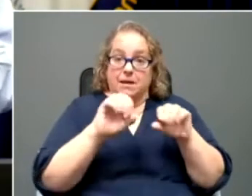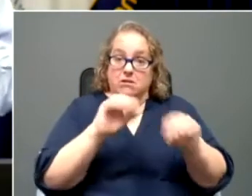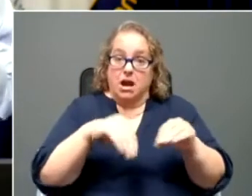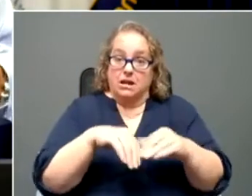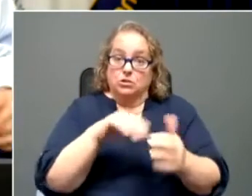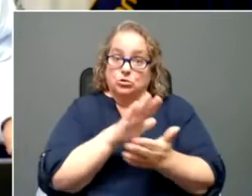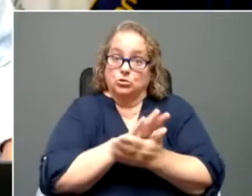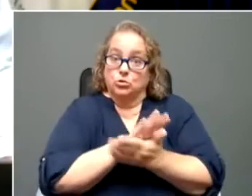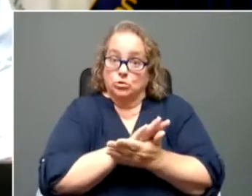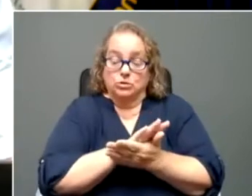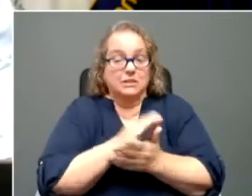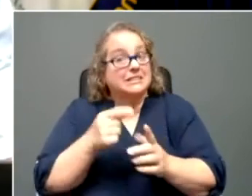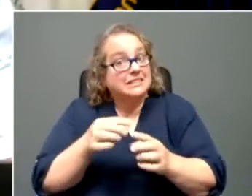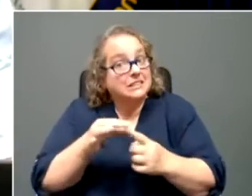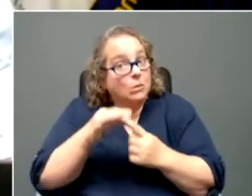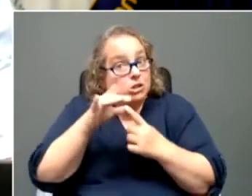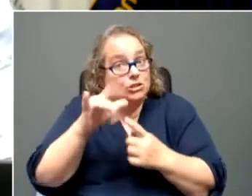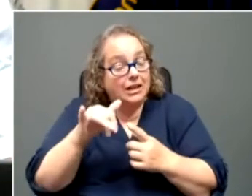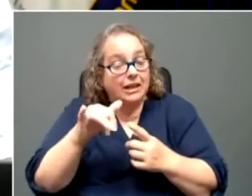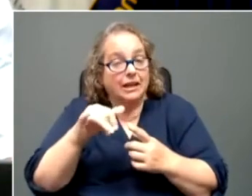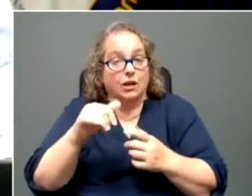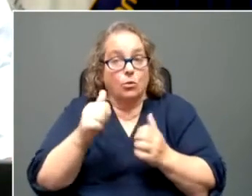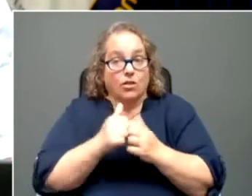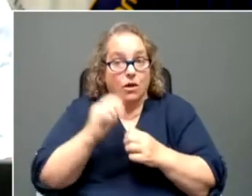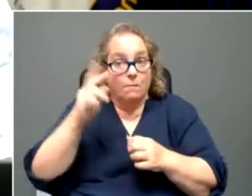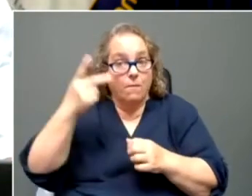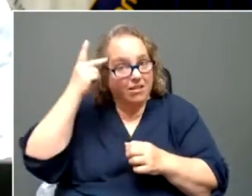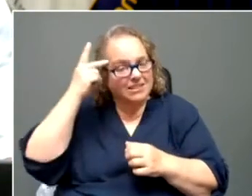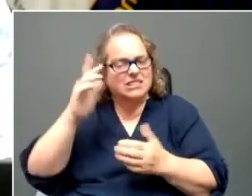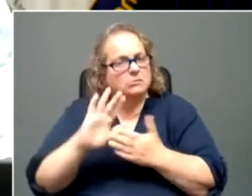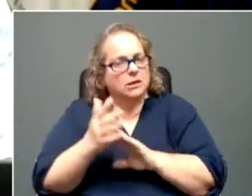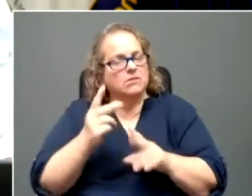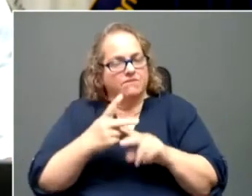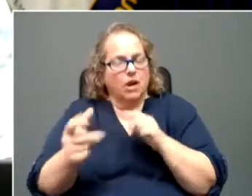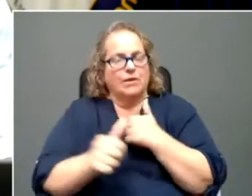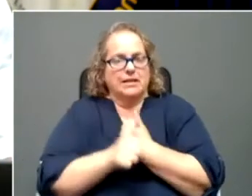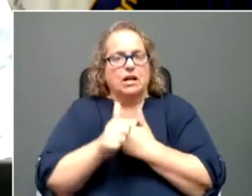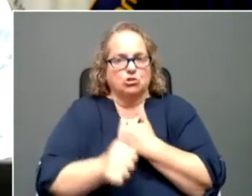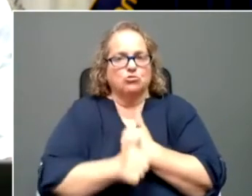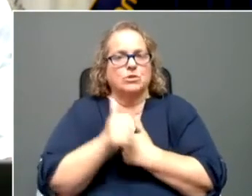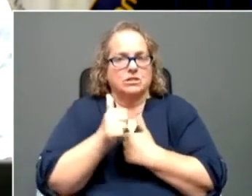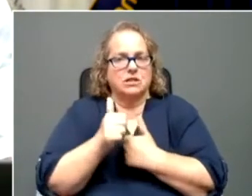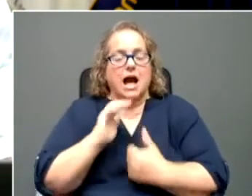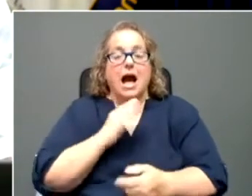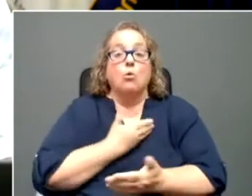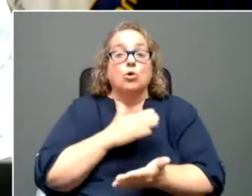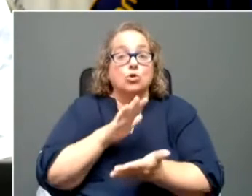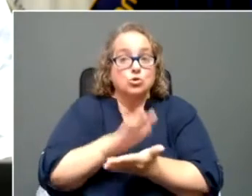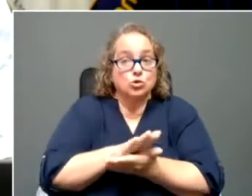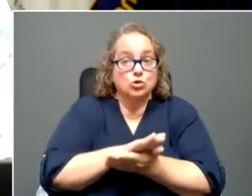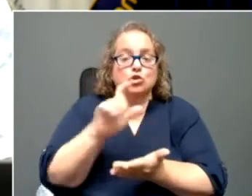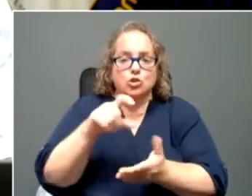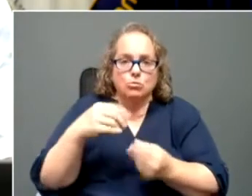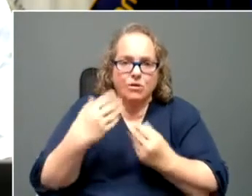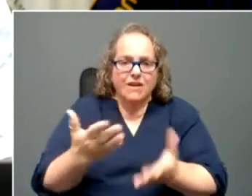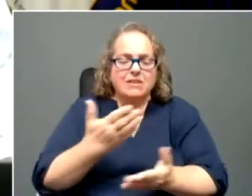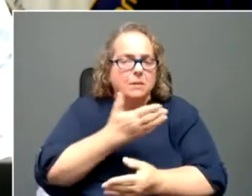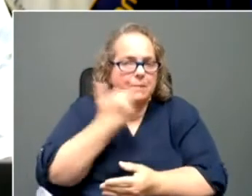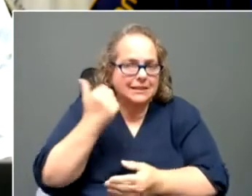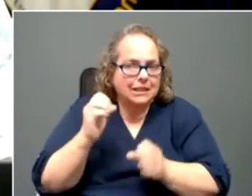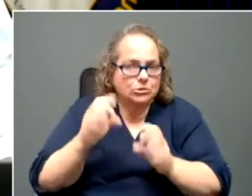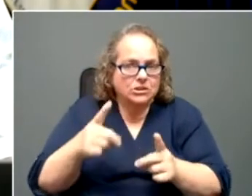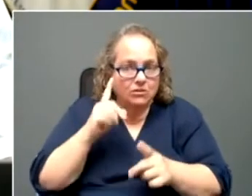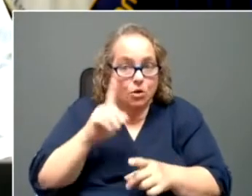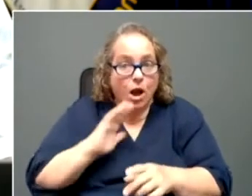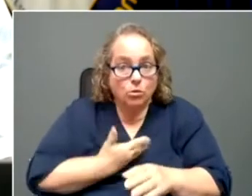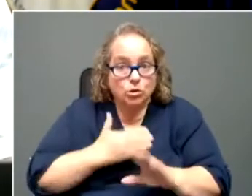especially in the framework of politics, it gets really dangerous. You know, our schools, uh, should be providing the best education for our children. They